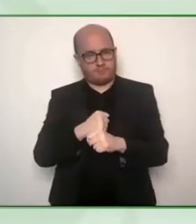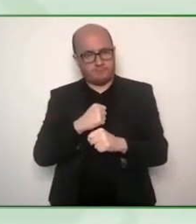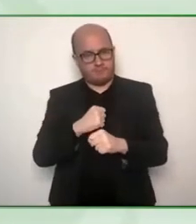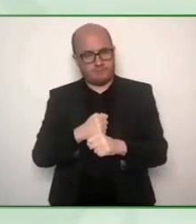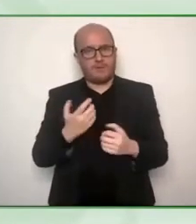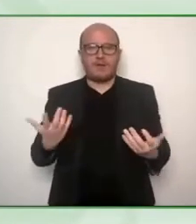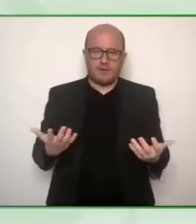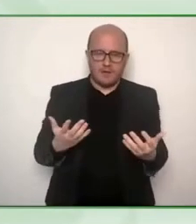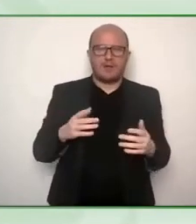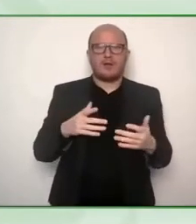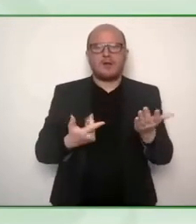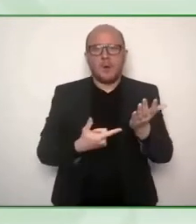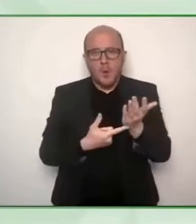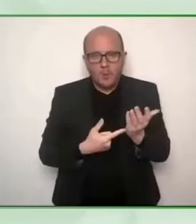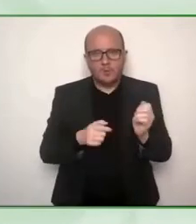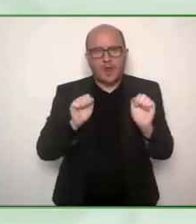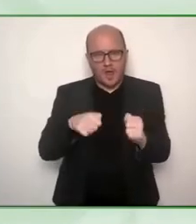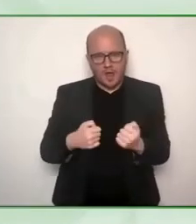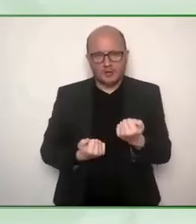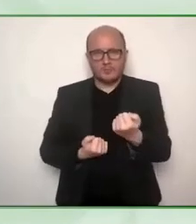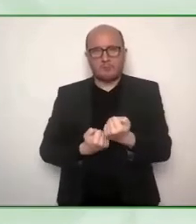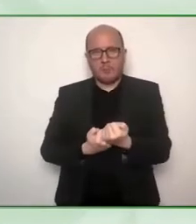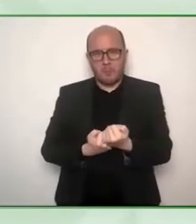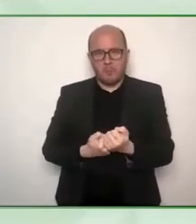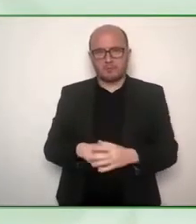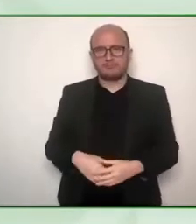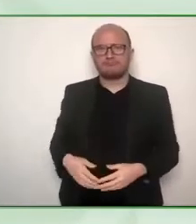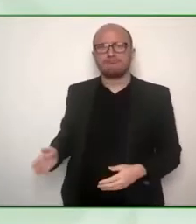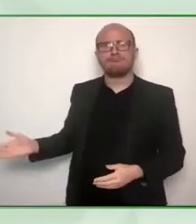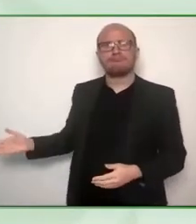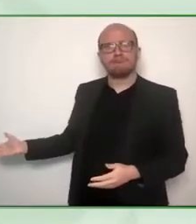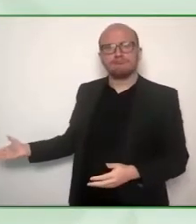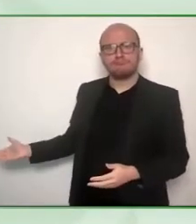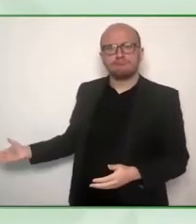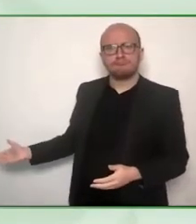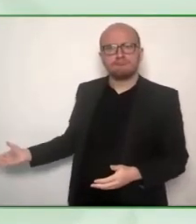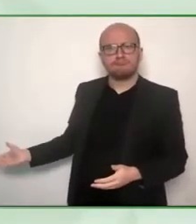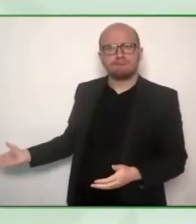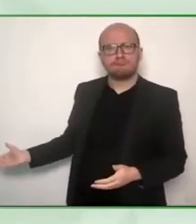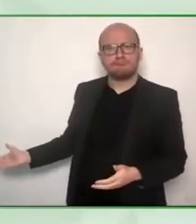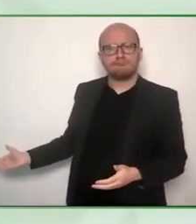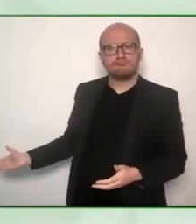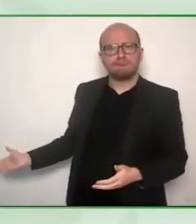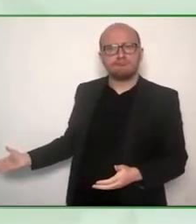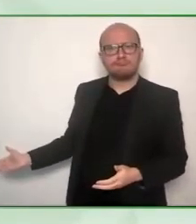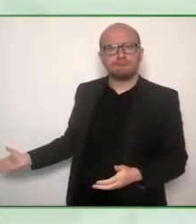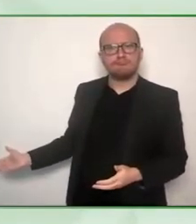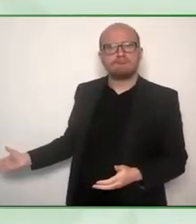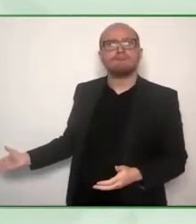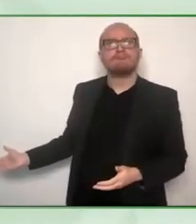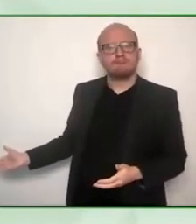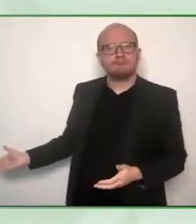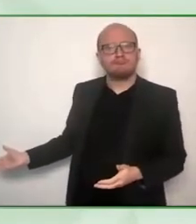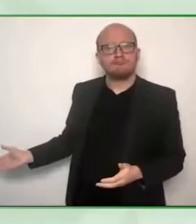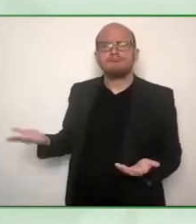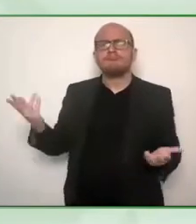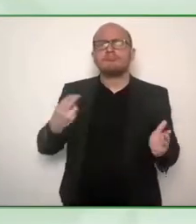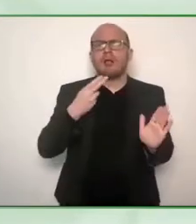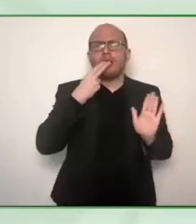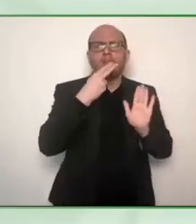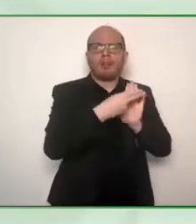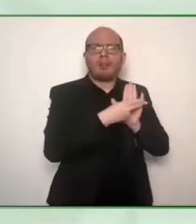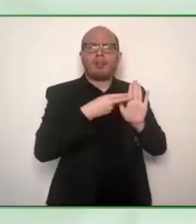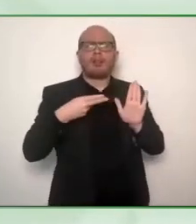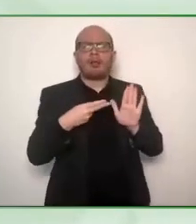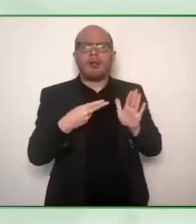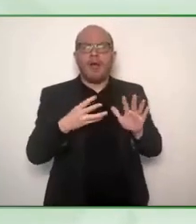we heard that we can reduce stigma and that's like worldwide known by contact now the question was what if we don't have contact here again